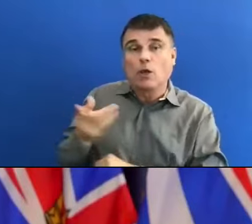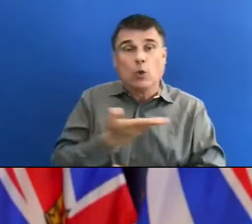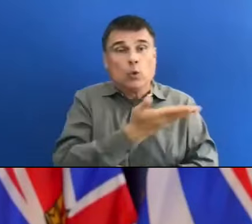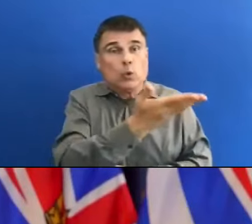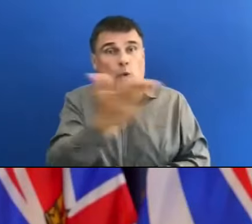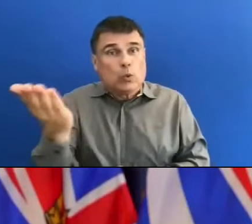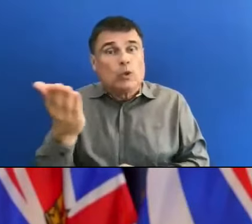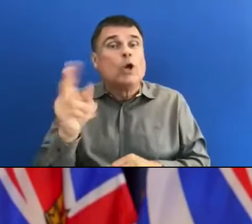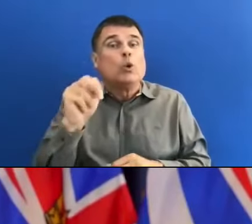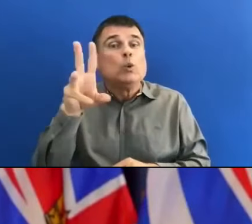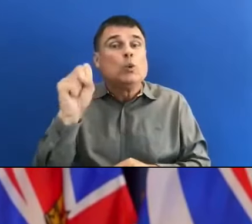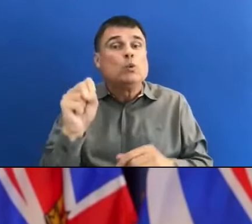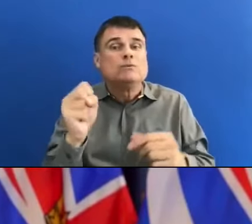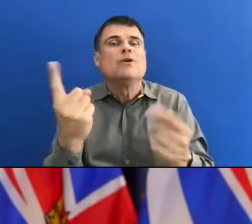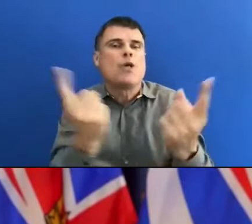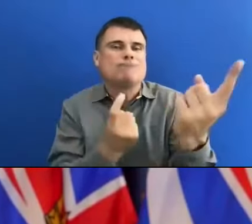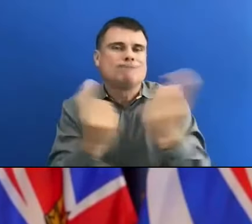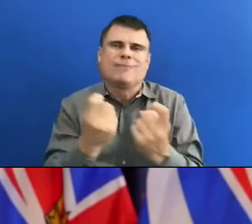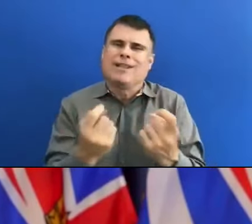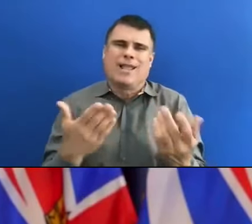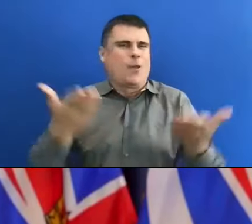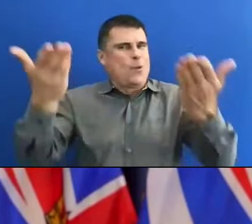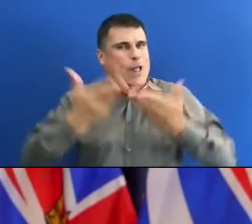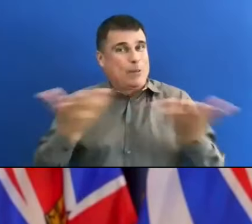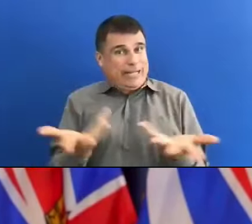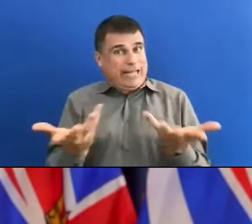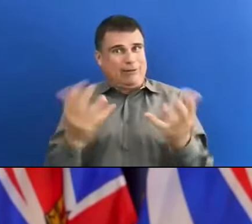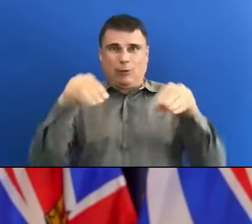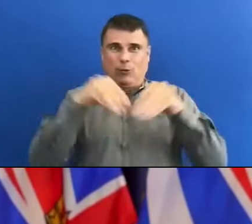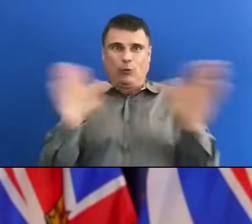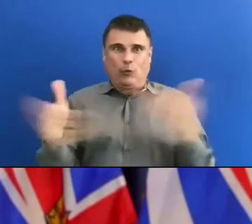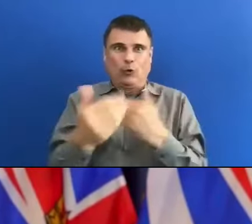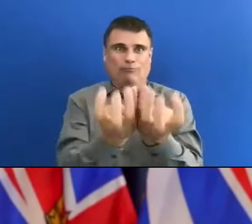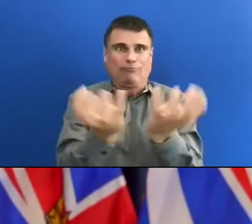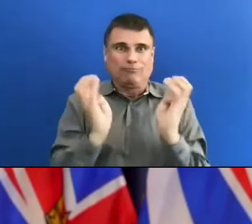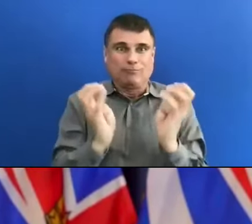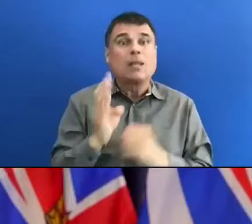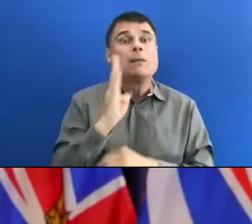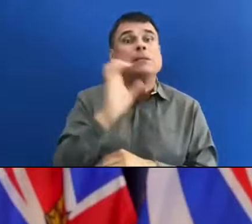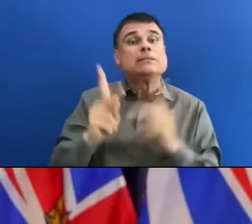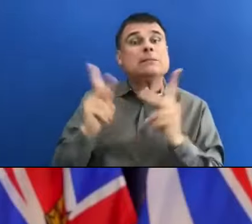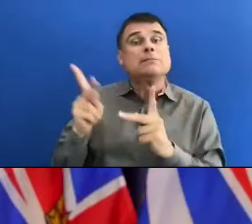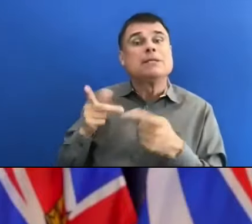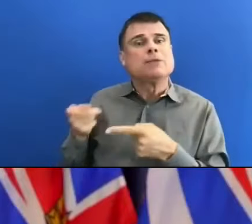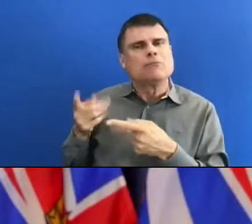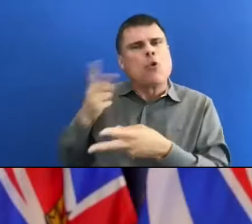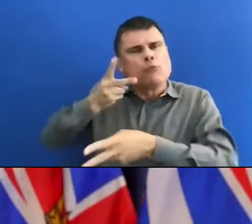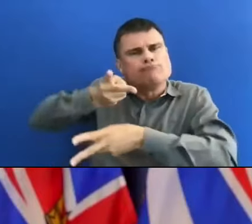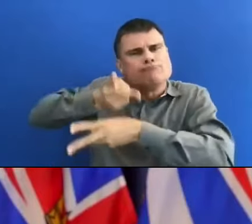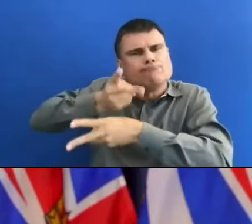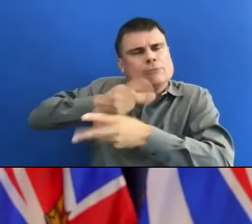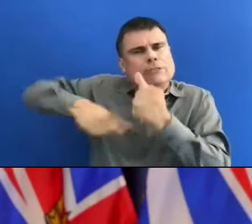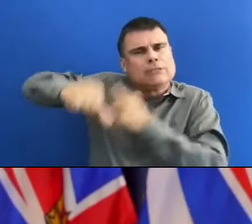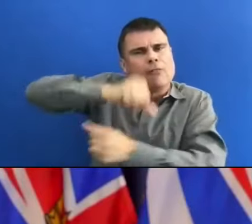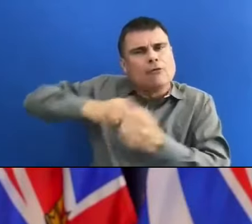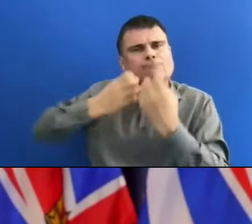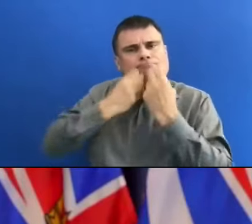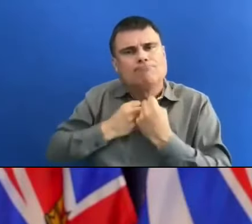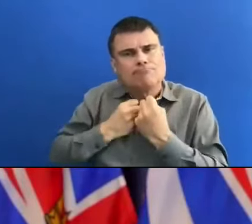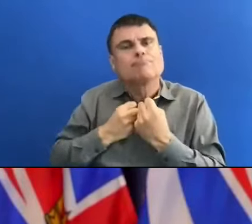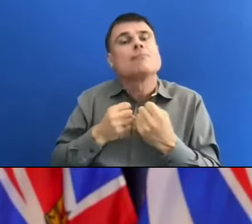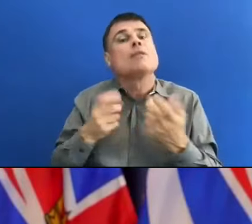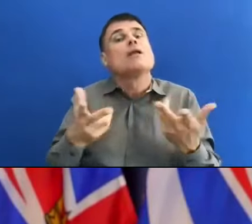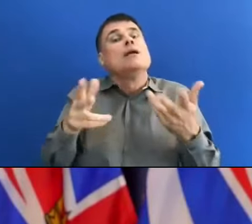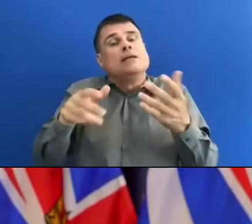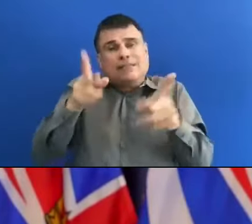thank you for thinking about each other over the past 16 months. Let's keep doing that through this challenging week and throughout the summer as we get ready to go to stage